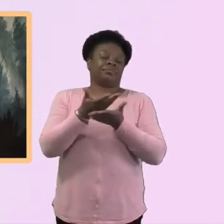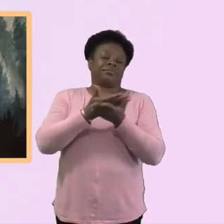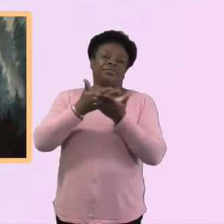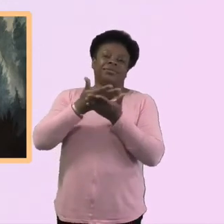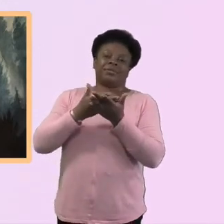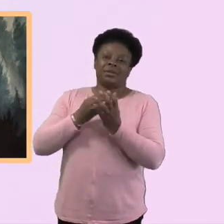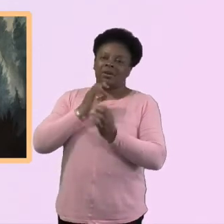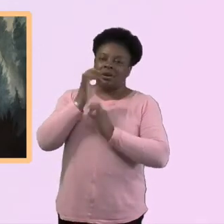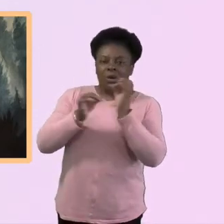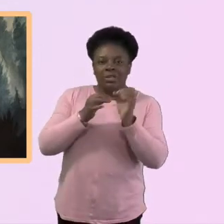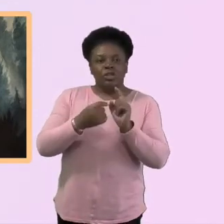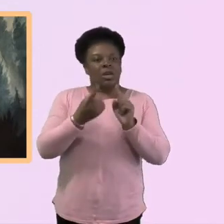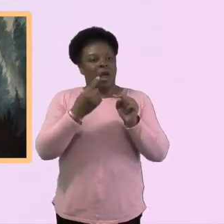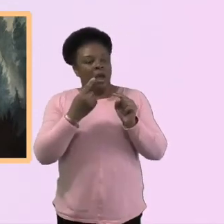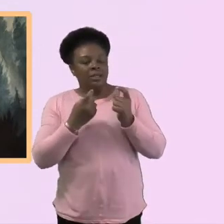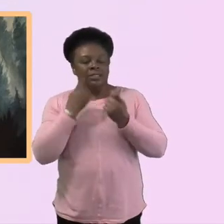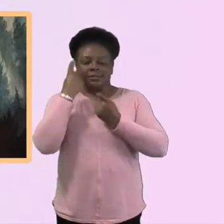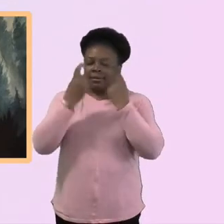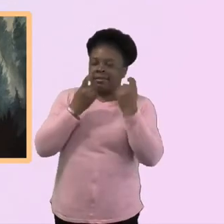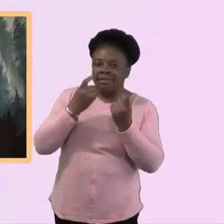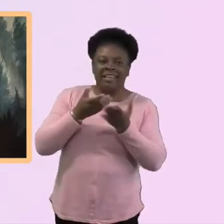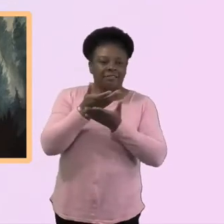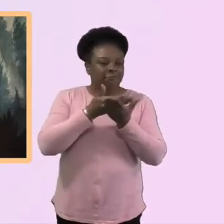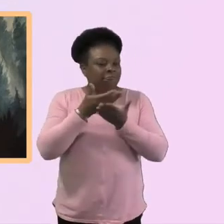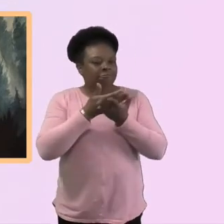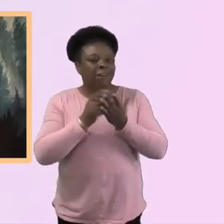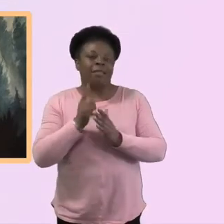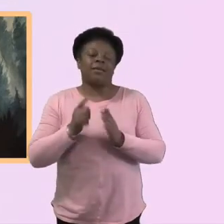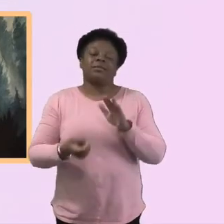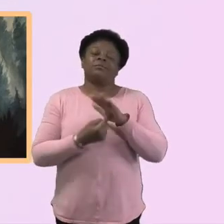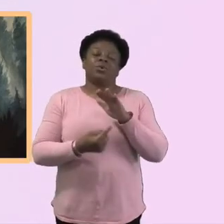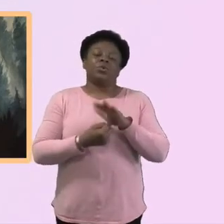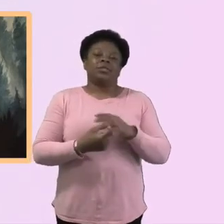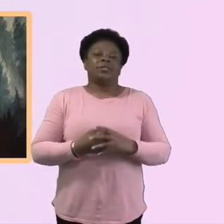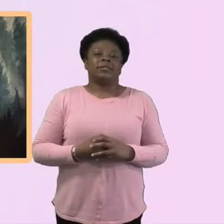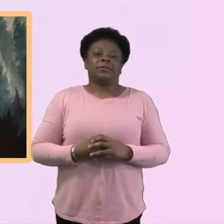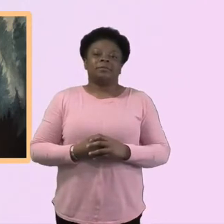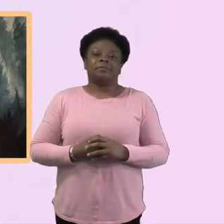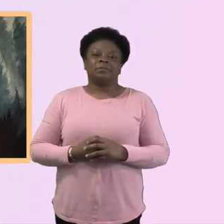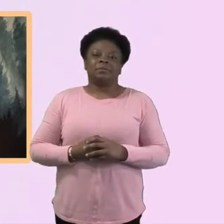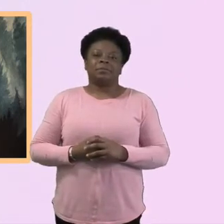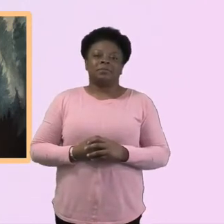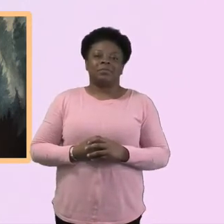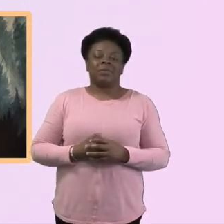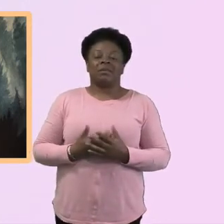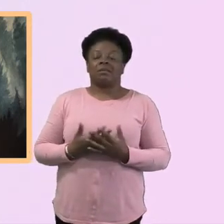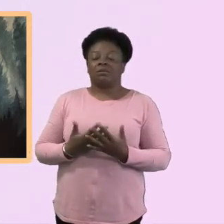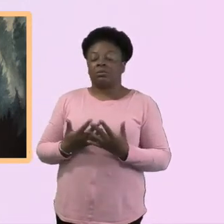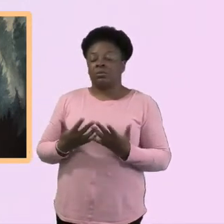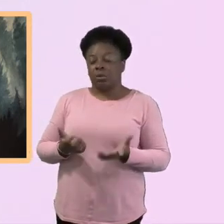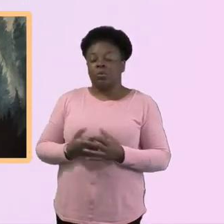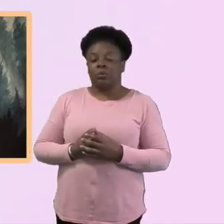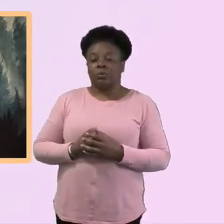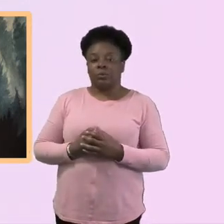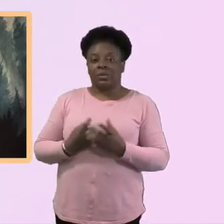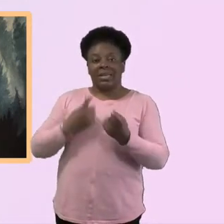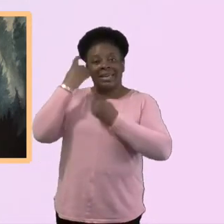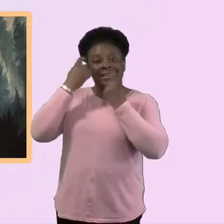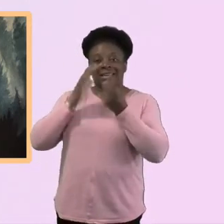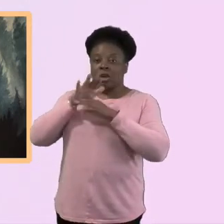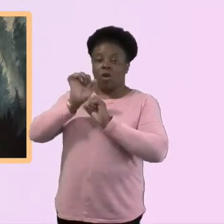really, really important. Um, this is how you've been feeling. Um, this thinking about your friends,